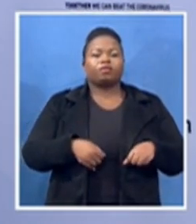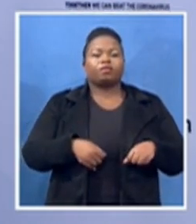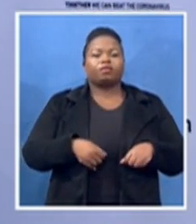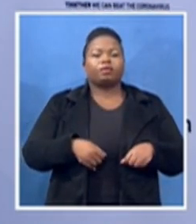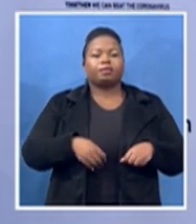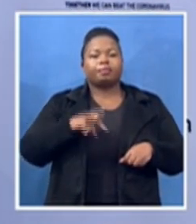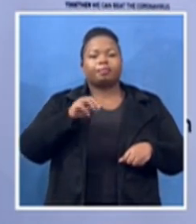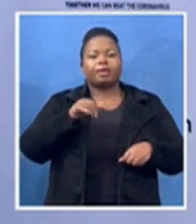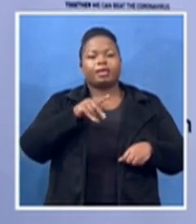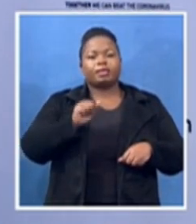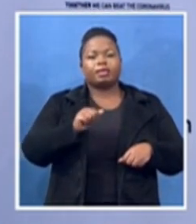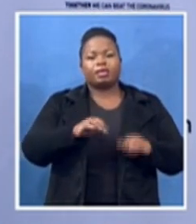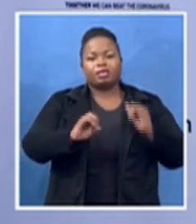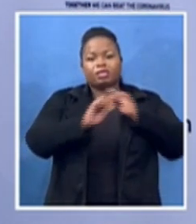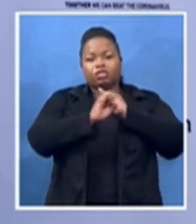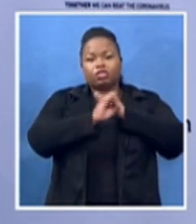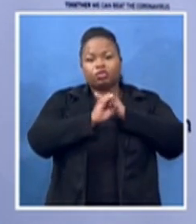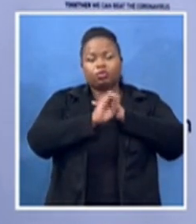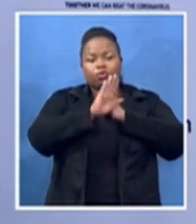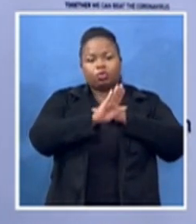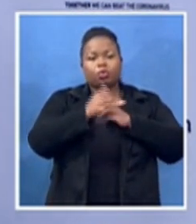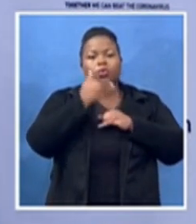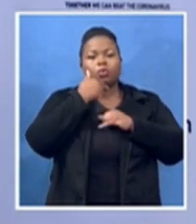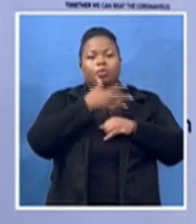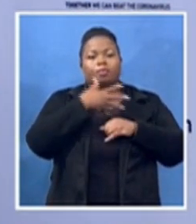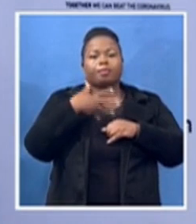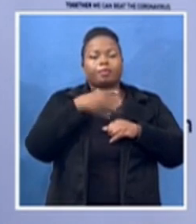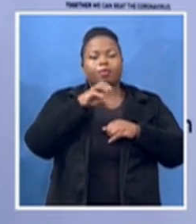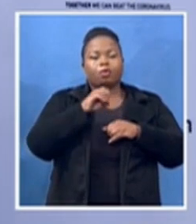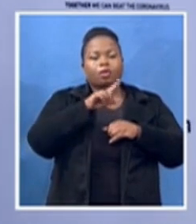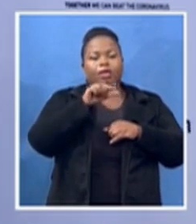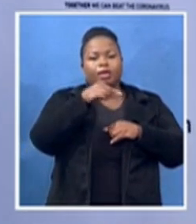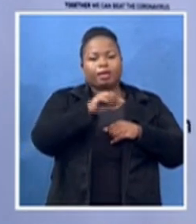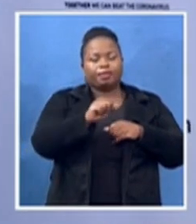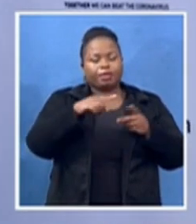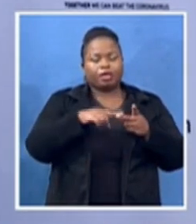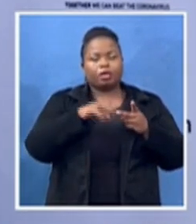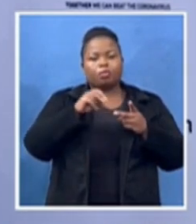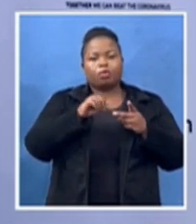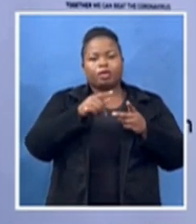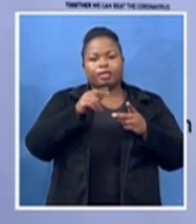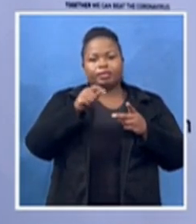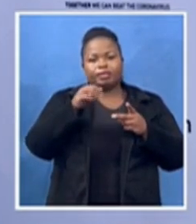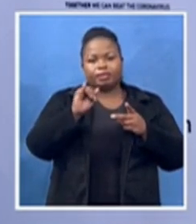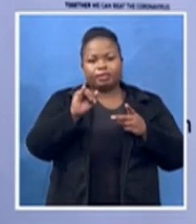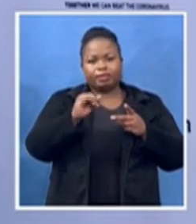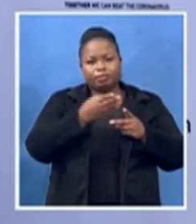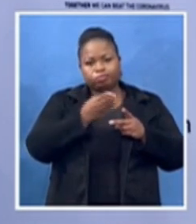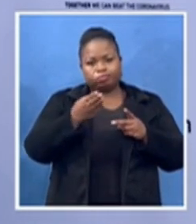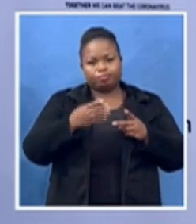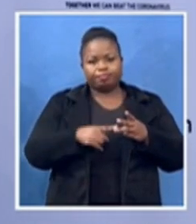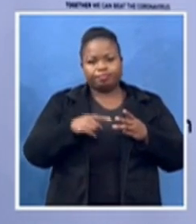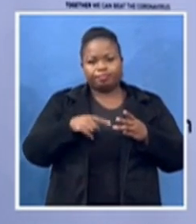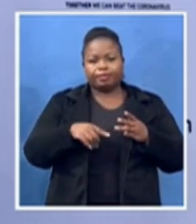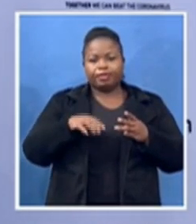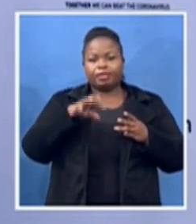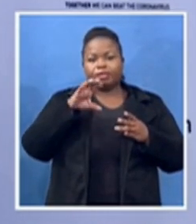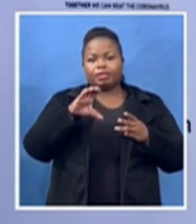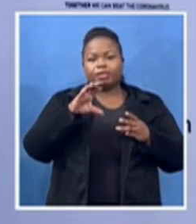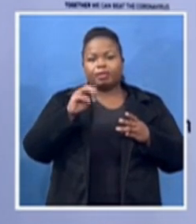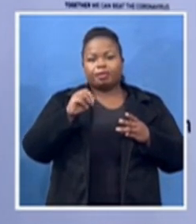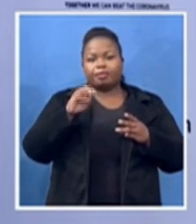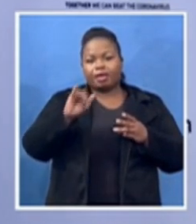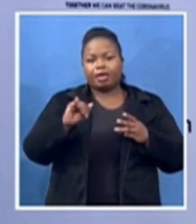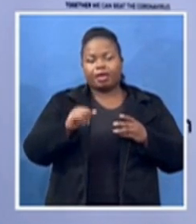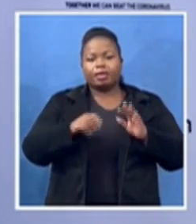and moketzi matreka c mmi ambassador and the african african's youngest